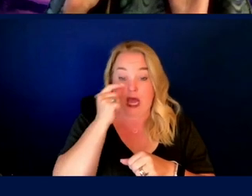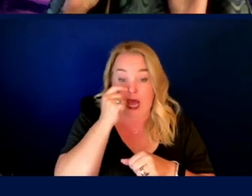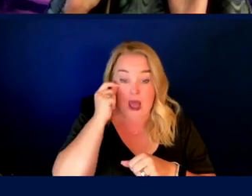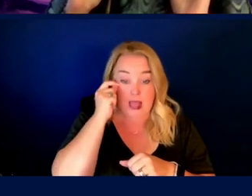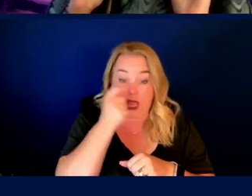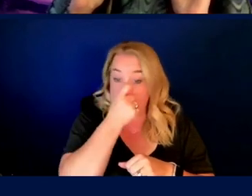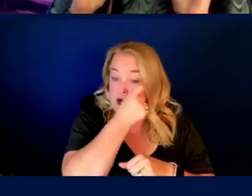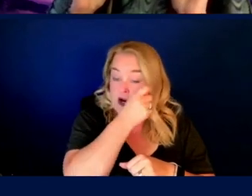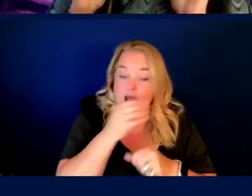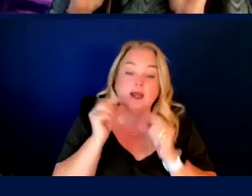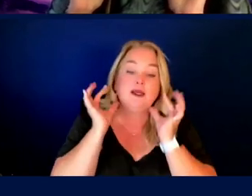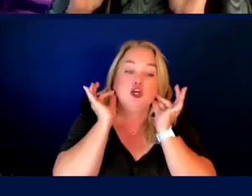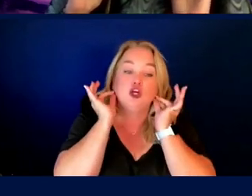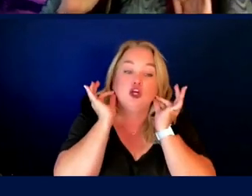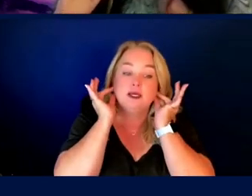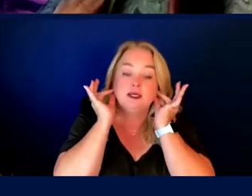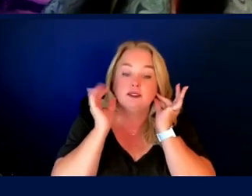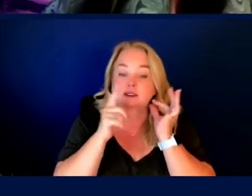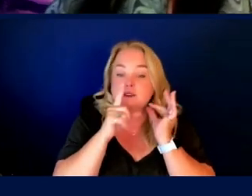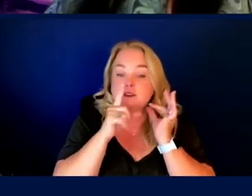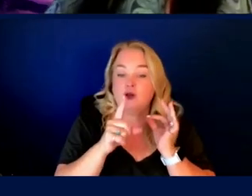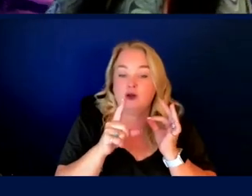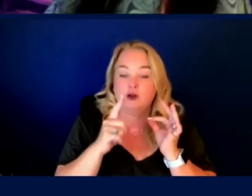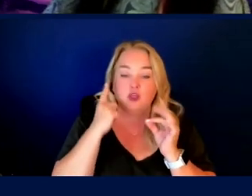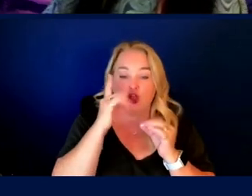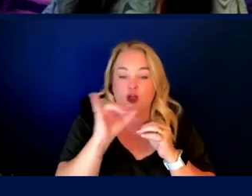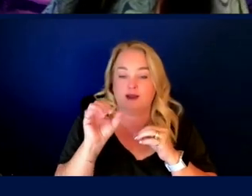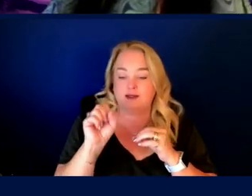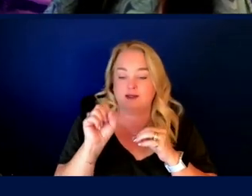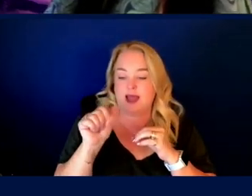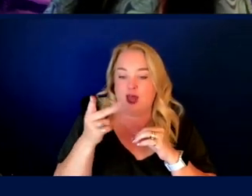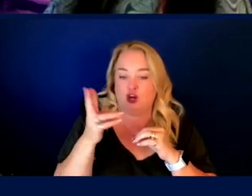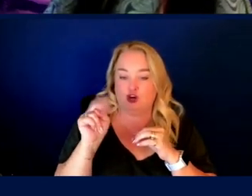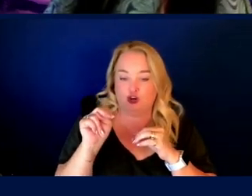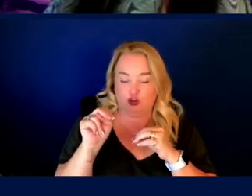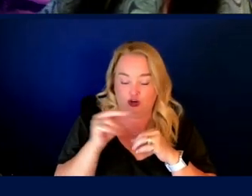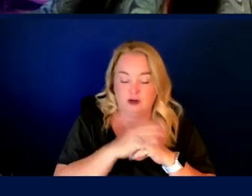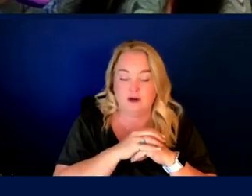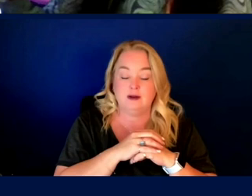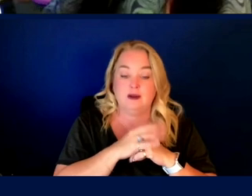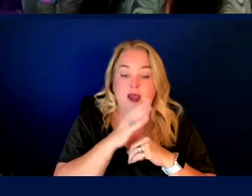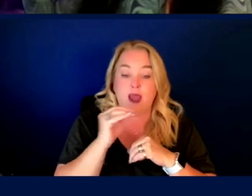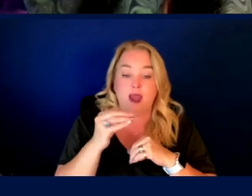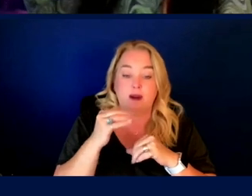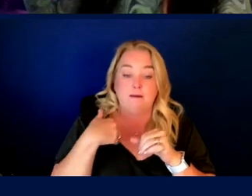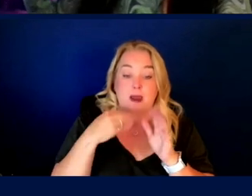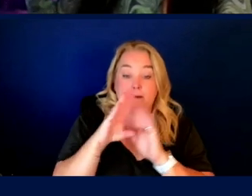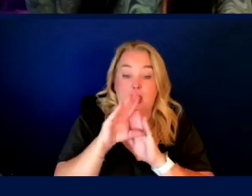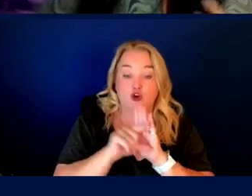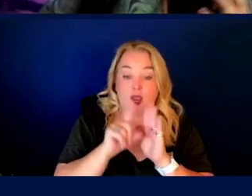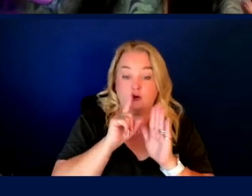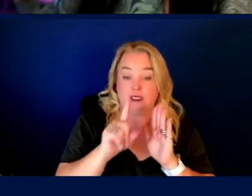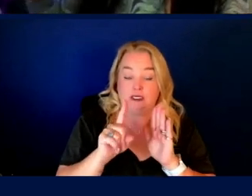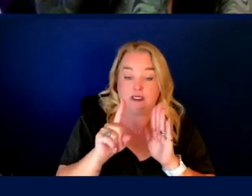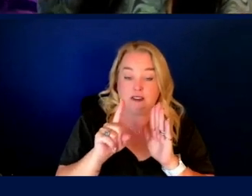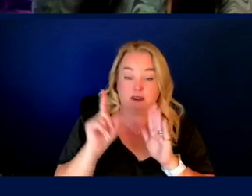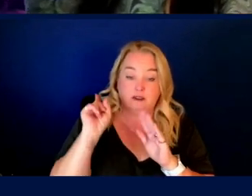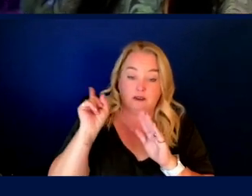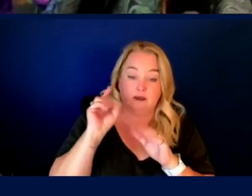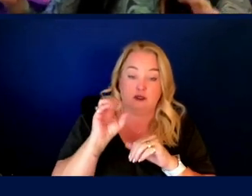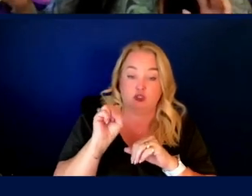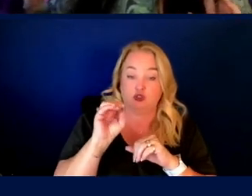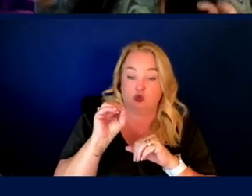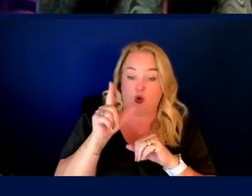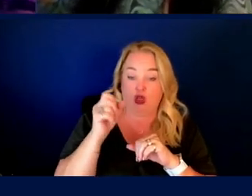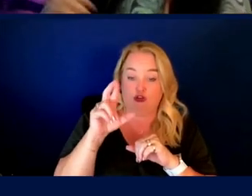earrings that are two-tone metal. They look like Saturn, very fun, very spacey. And my zoom background is digital art of the solar system